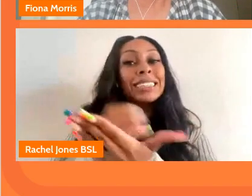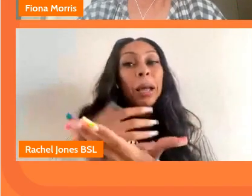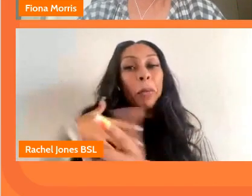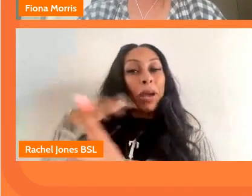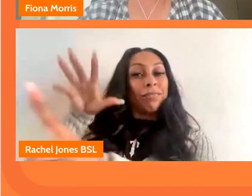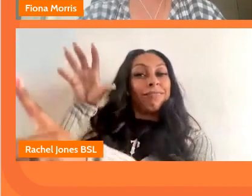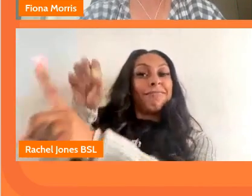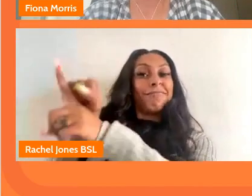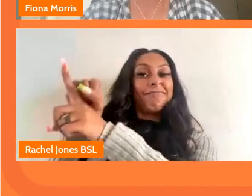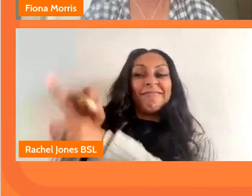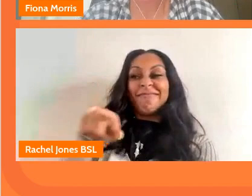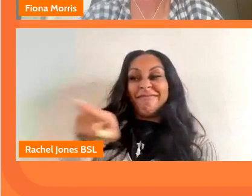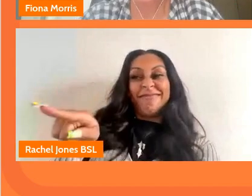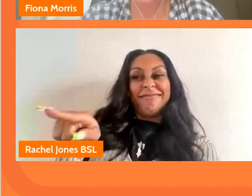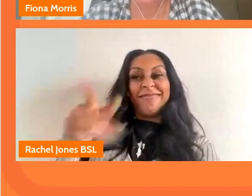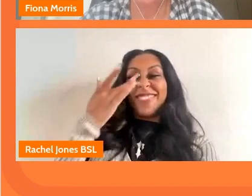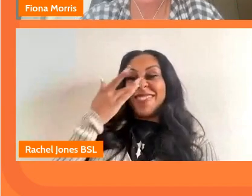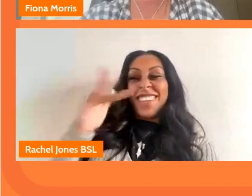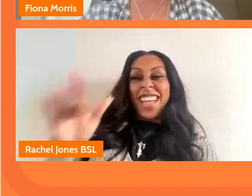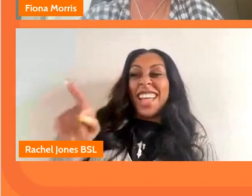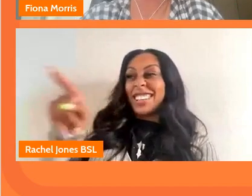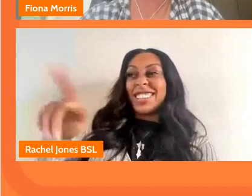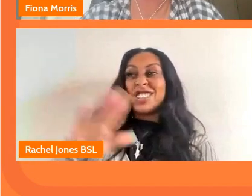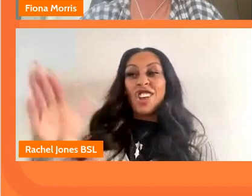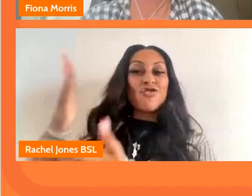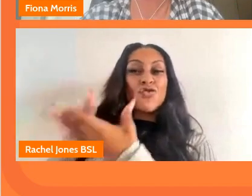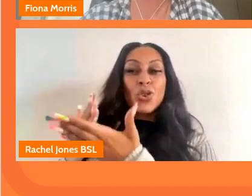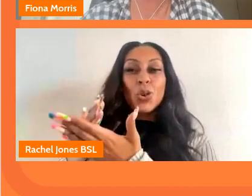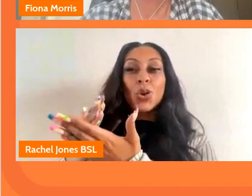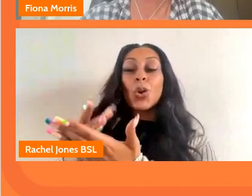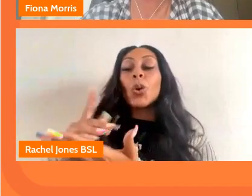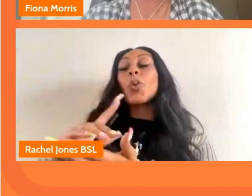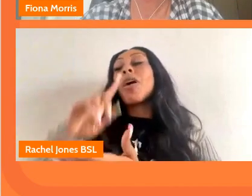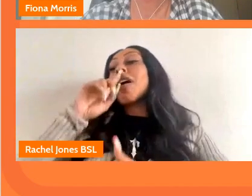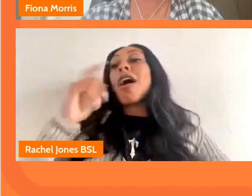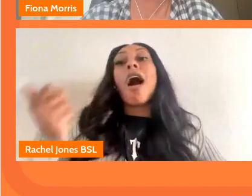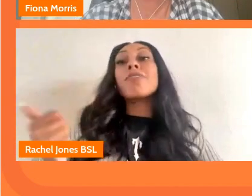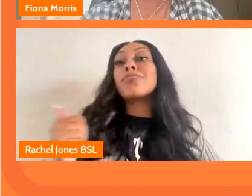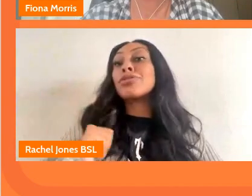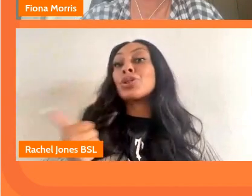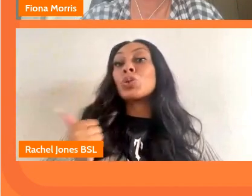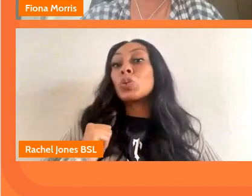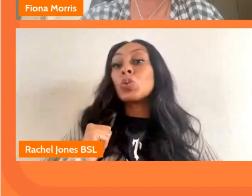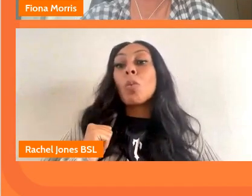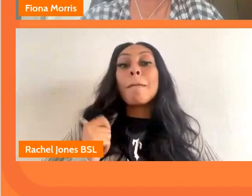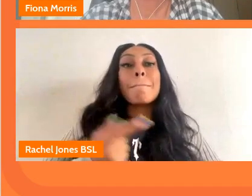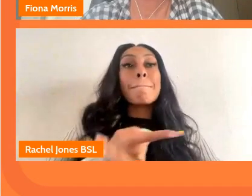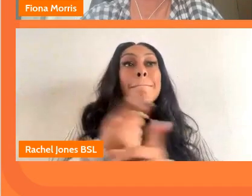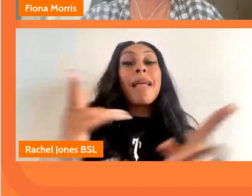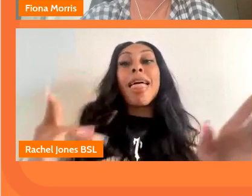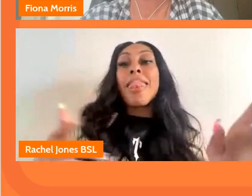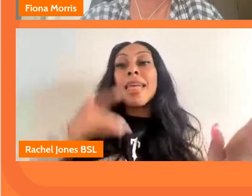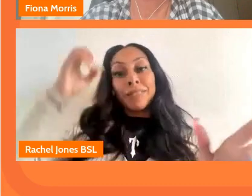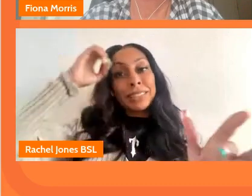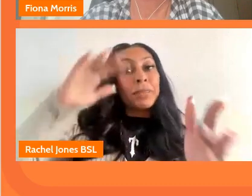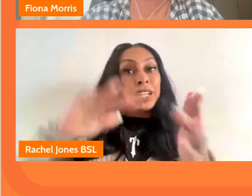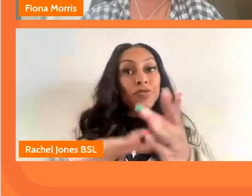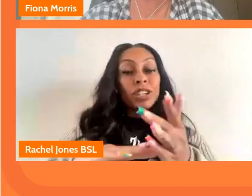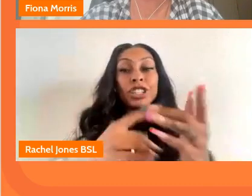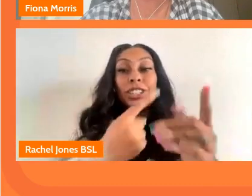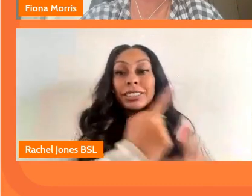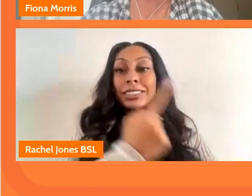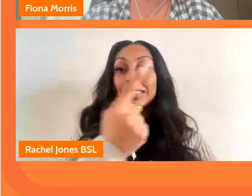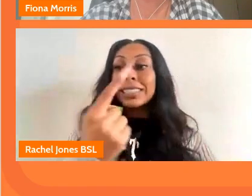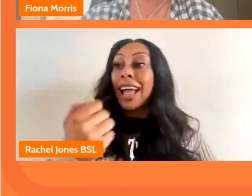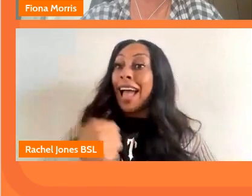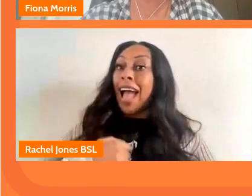authenticity a mile off you know and you can't presume other people's lived experience i think for us as a channel